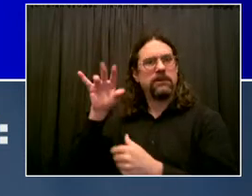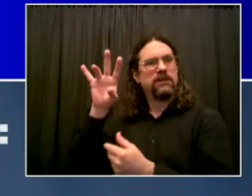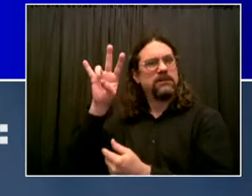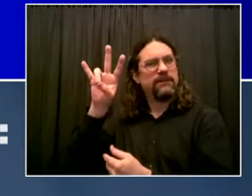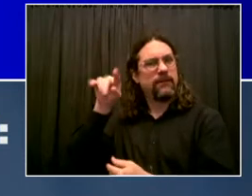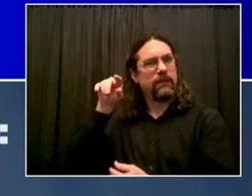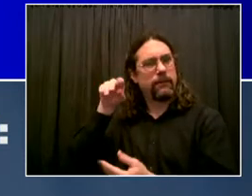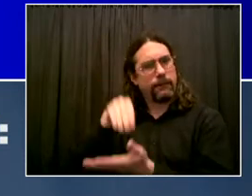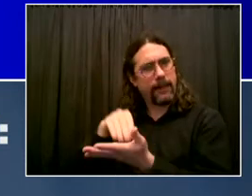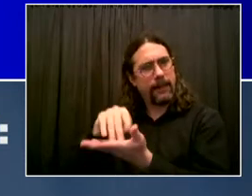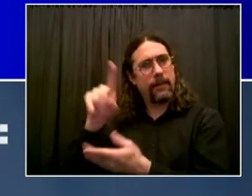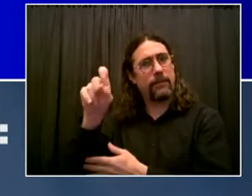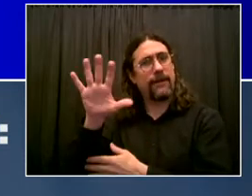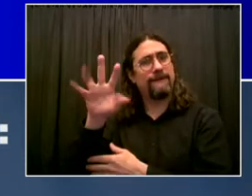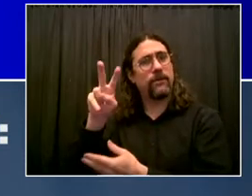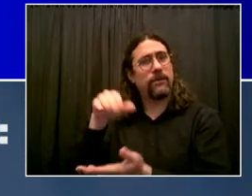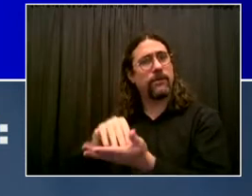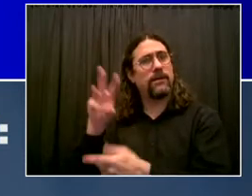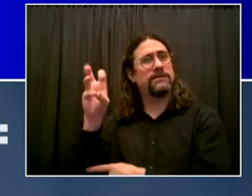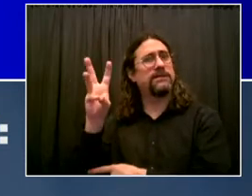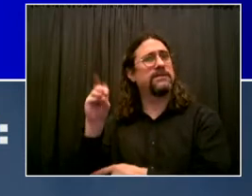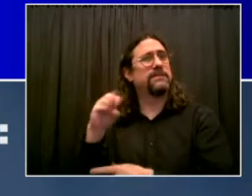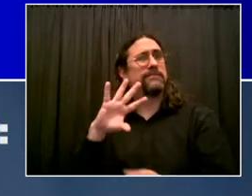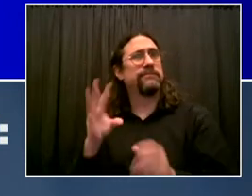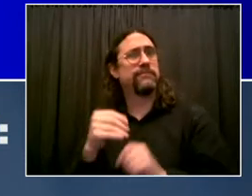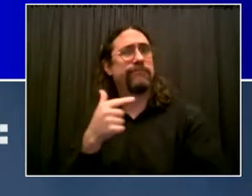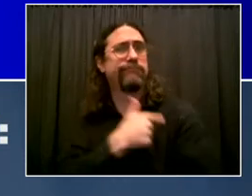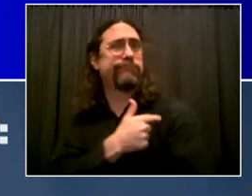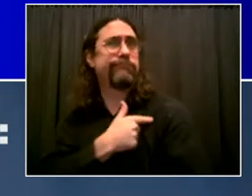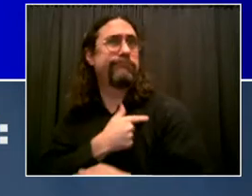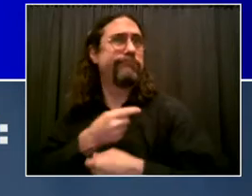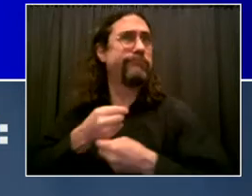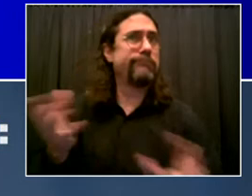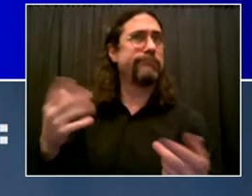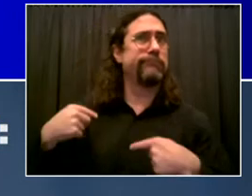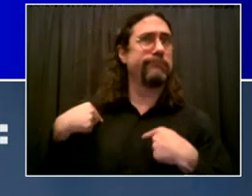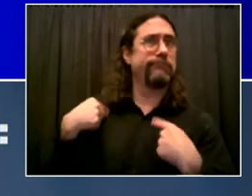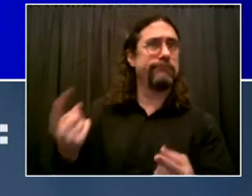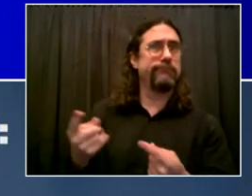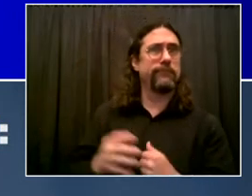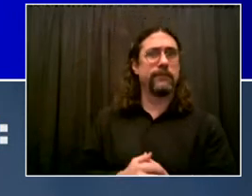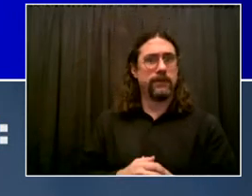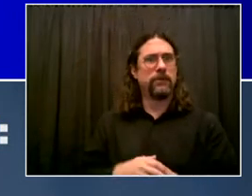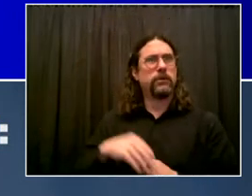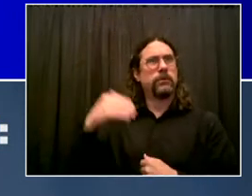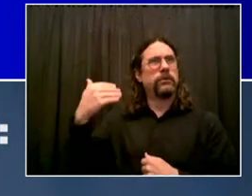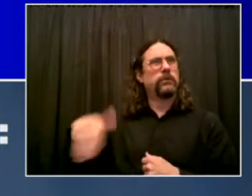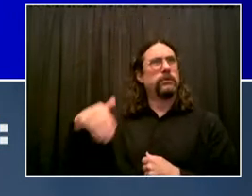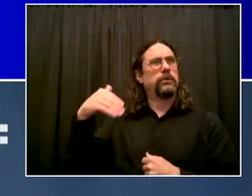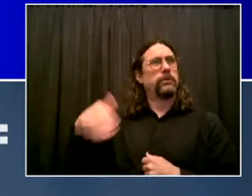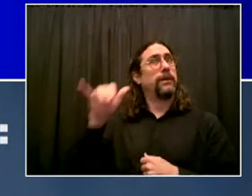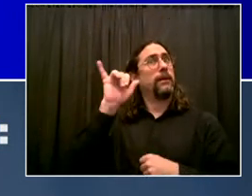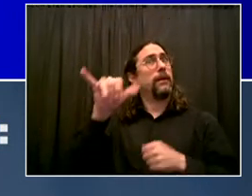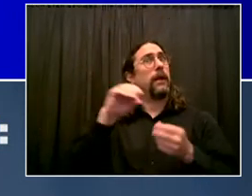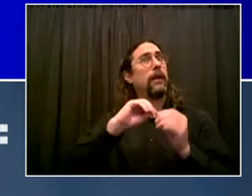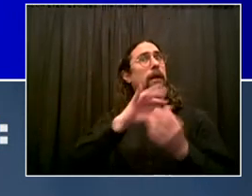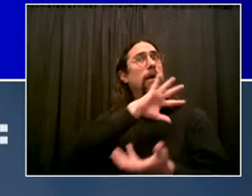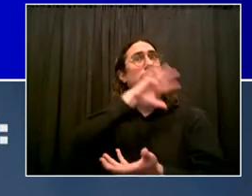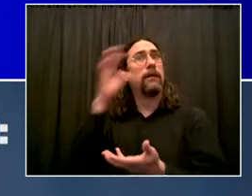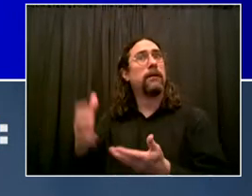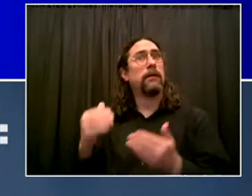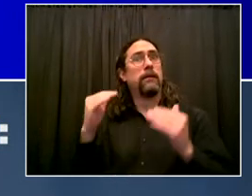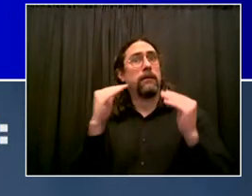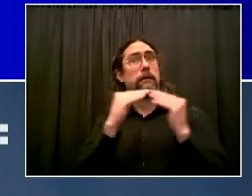more every day. And for comparison, that is more doses than there are people in the whole state of Arizona. I love those